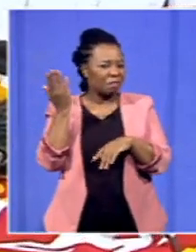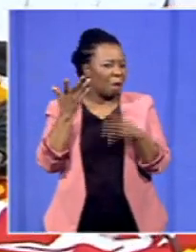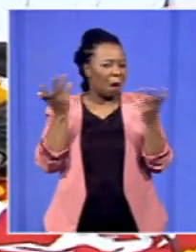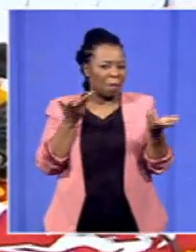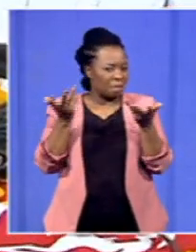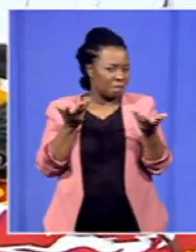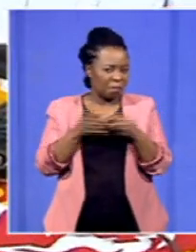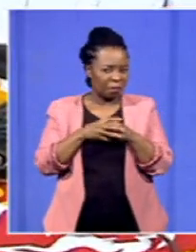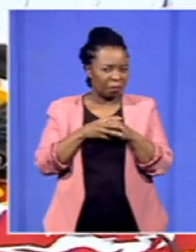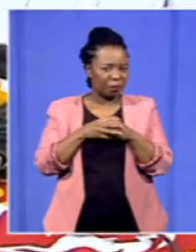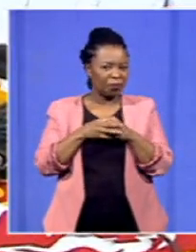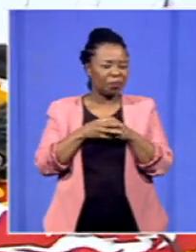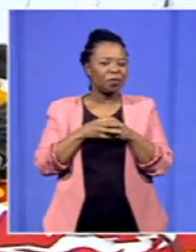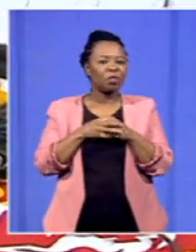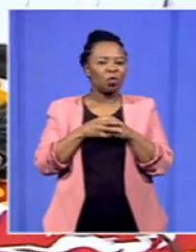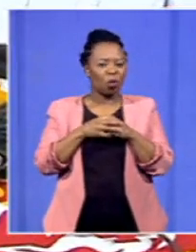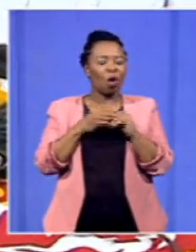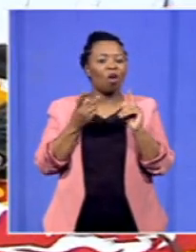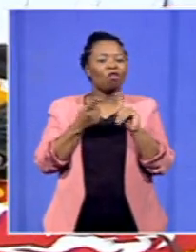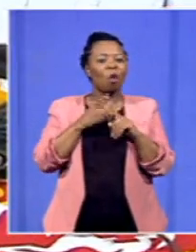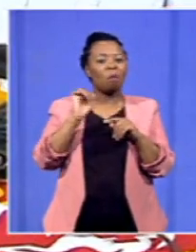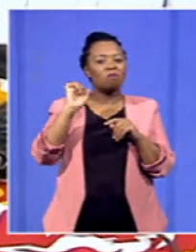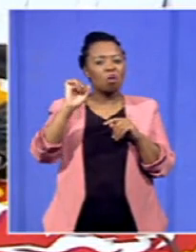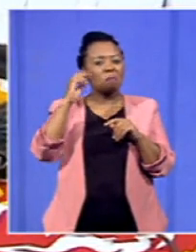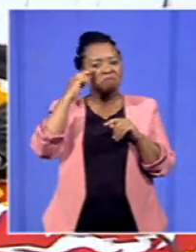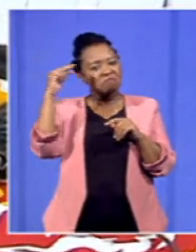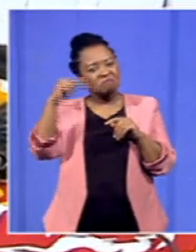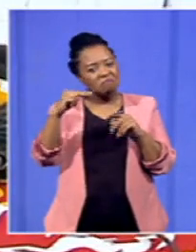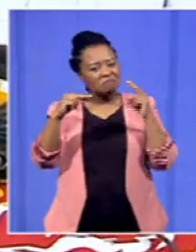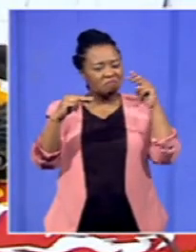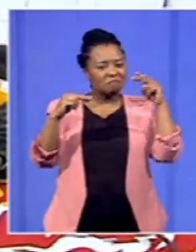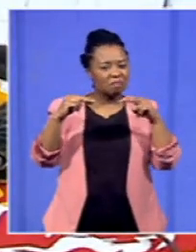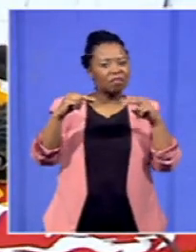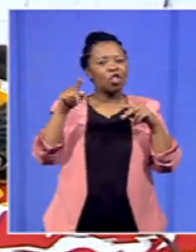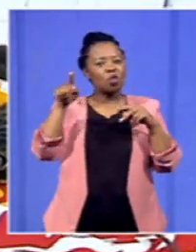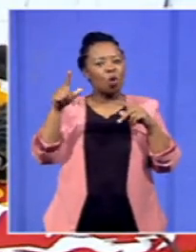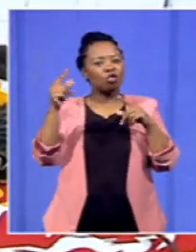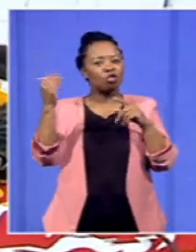from your point of view as treasurer as the union